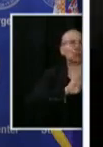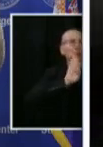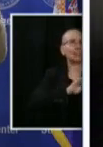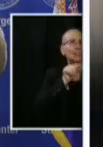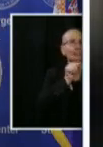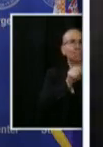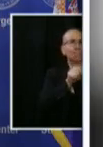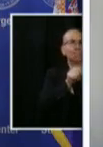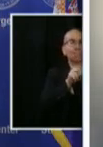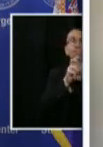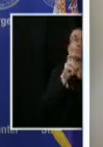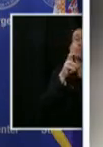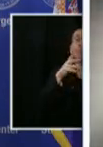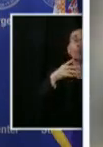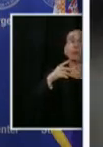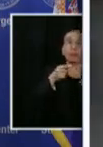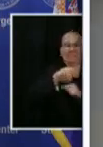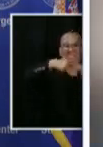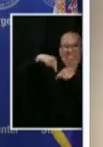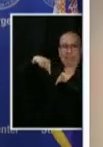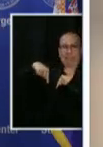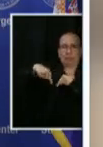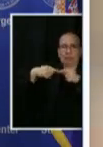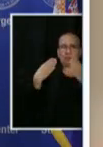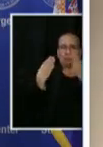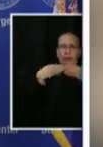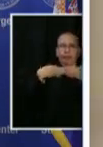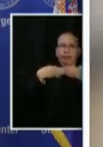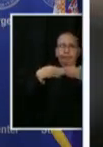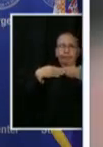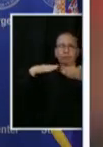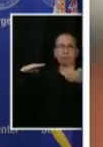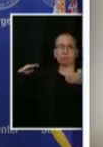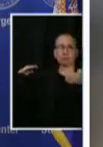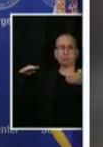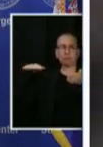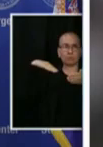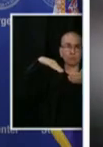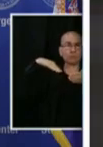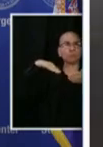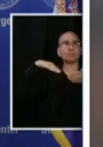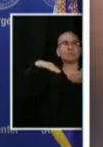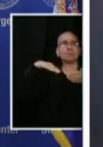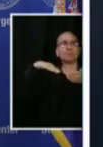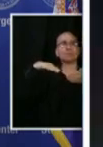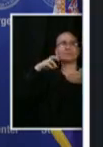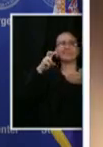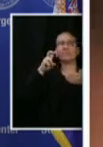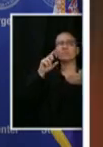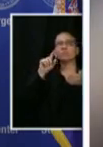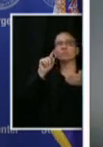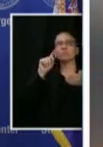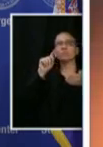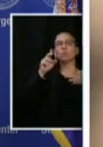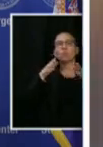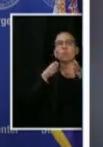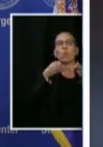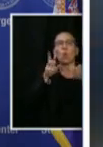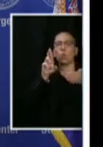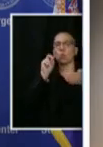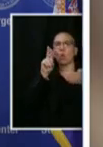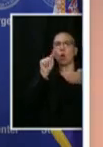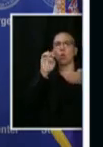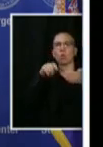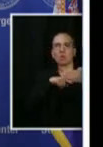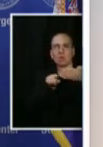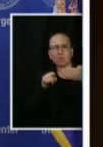they were exiting people, and I'll let them talk about the details of that. But from the driver's perspective, he went around it, saw the crowd, went around the other